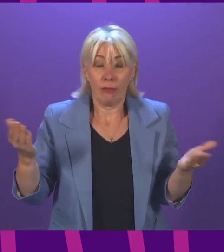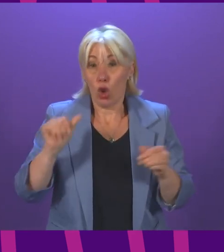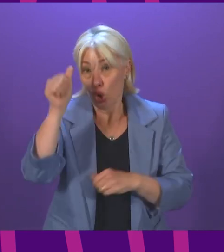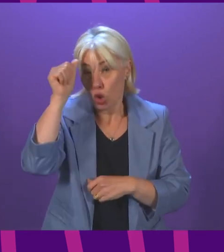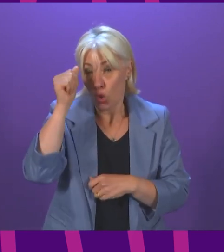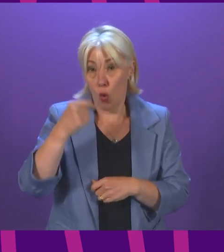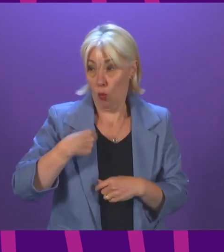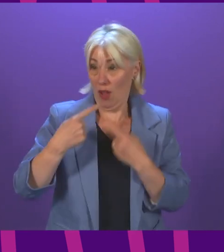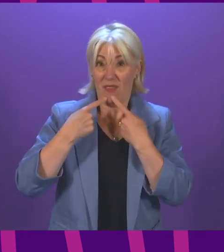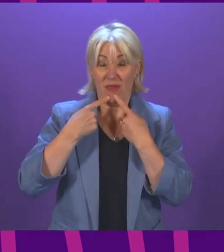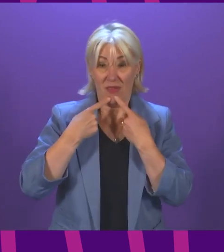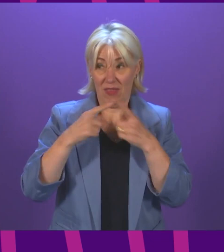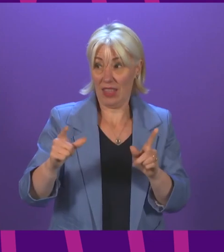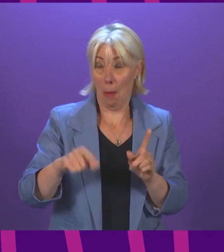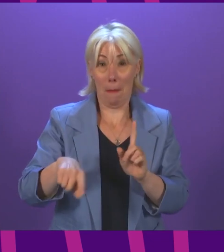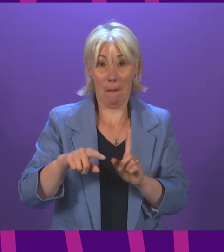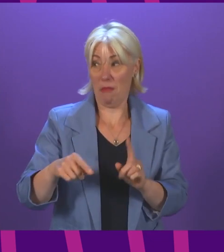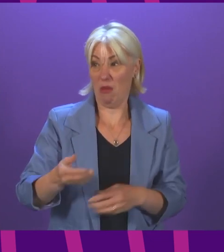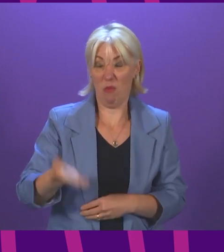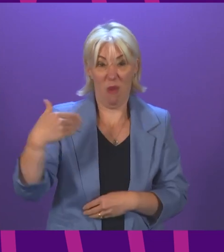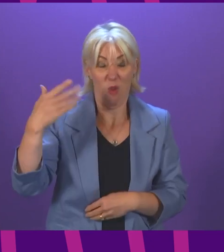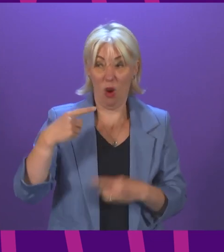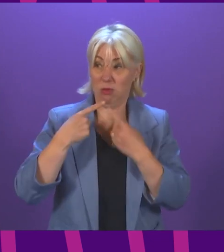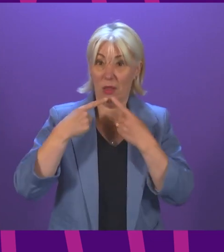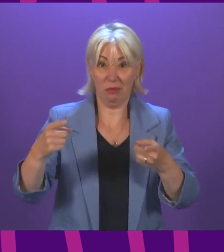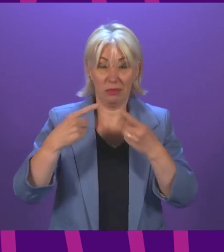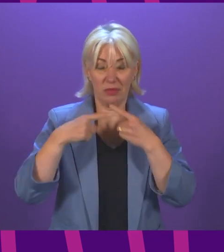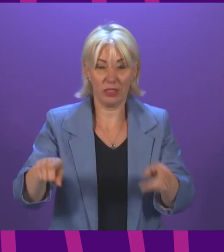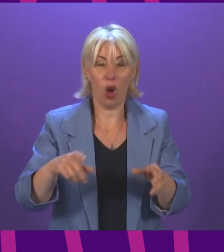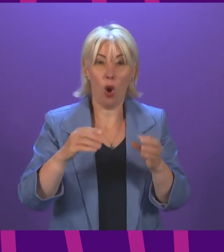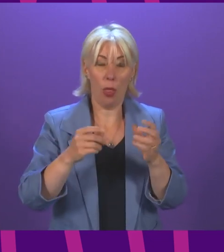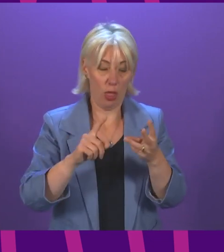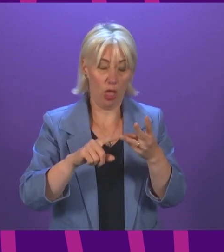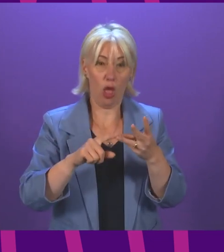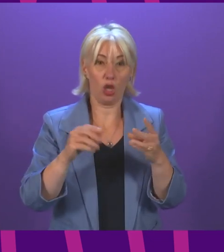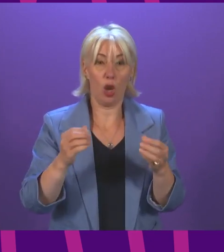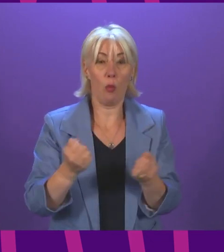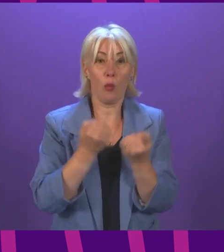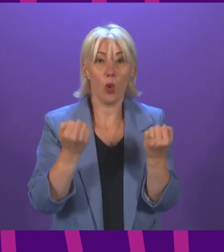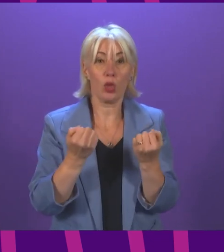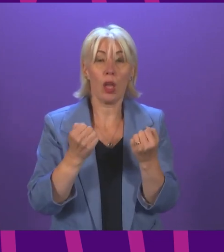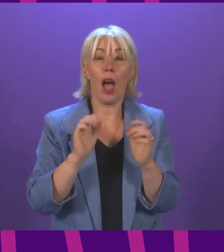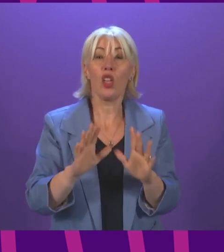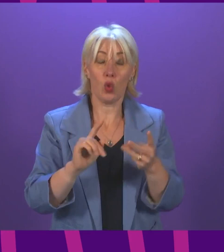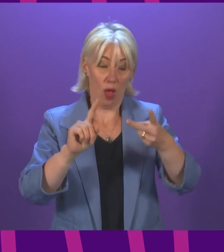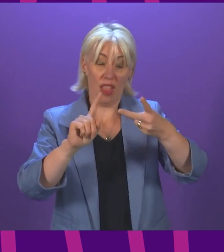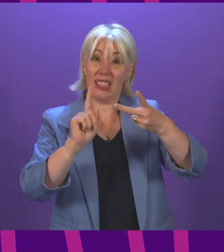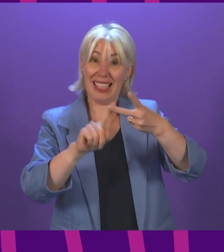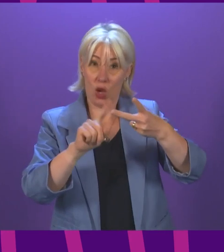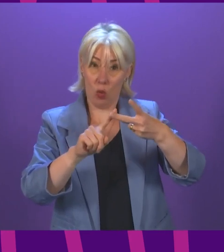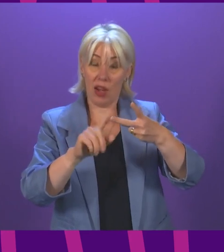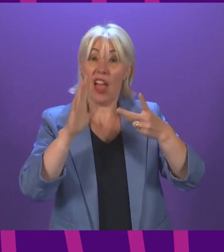from my statement and from previous statements on the booster programme. Of course, the booster dose can't be given until six months after